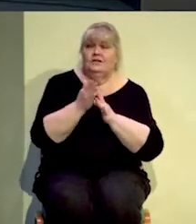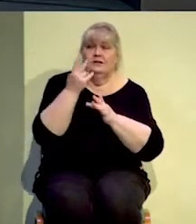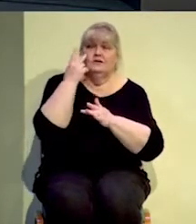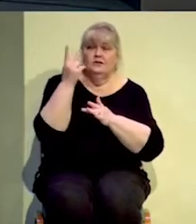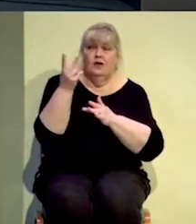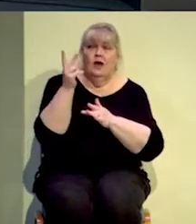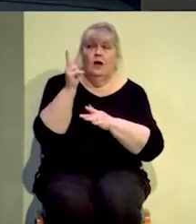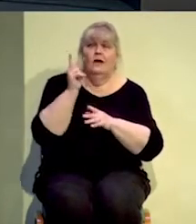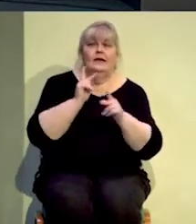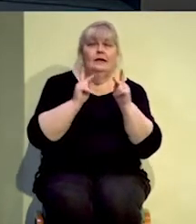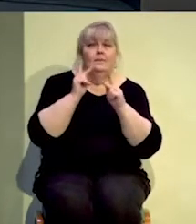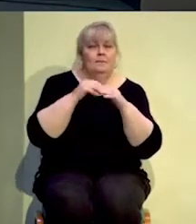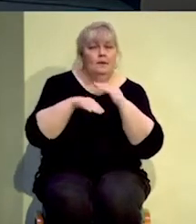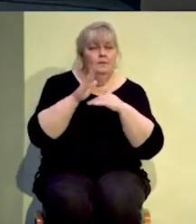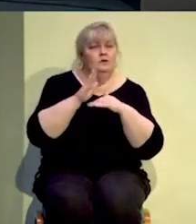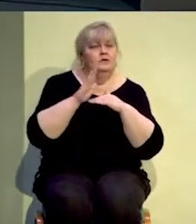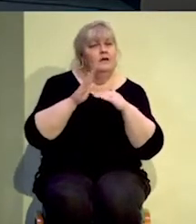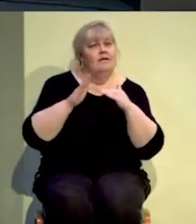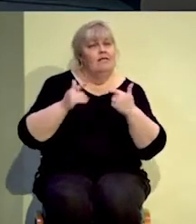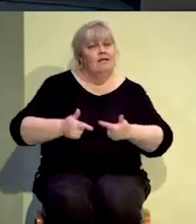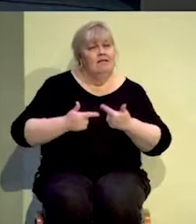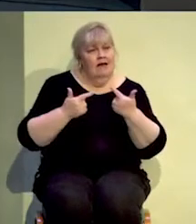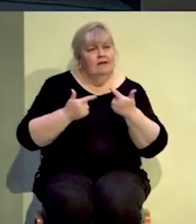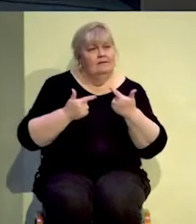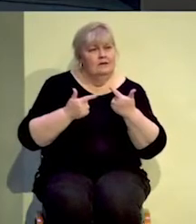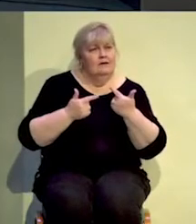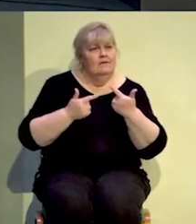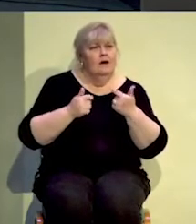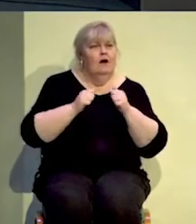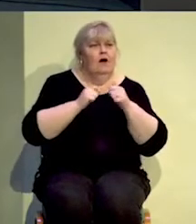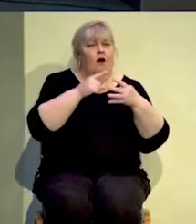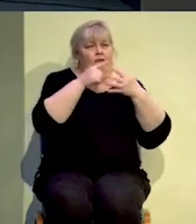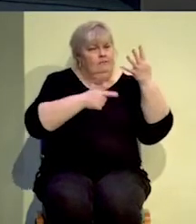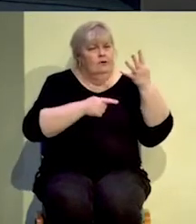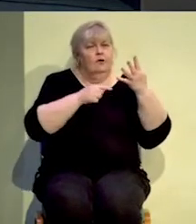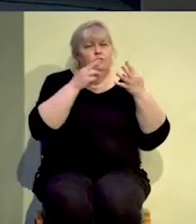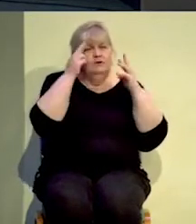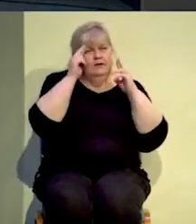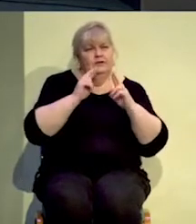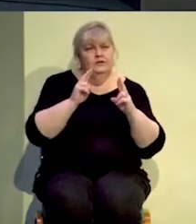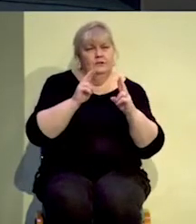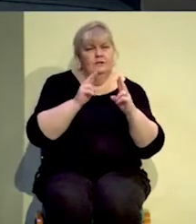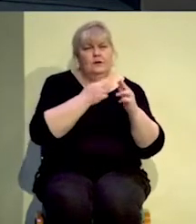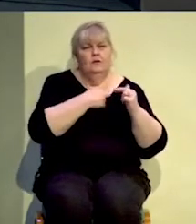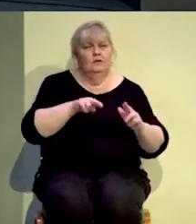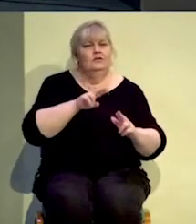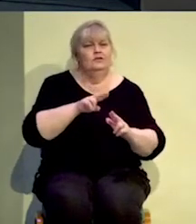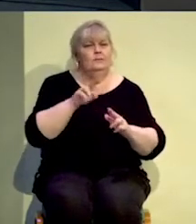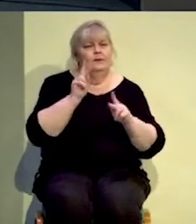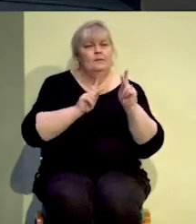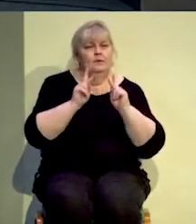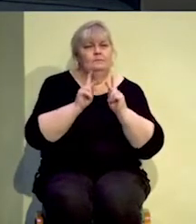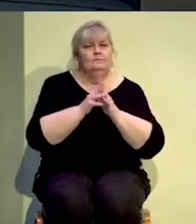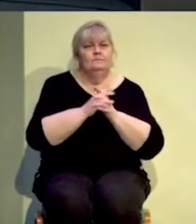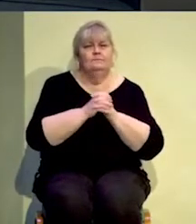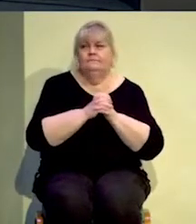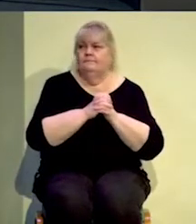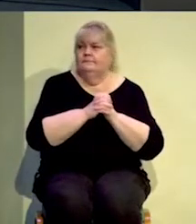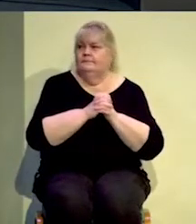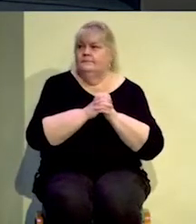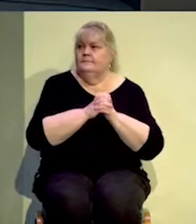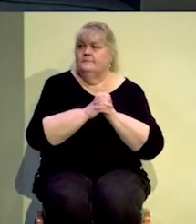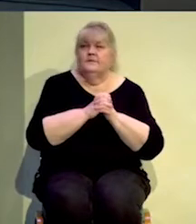in the life of the Pharisees, the Sadducees, the Essenes, and so many others. Jesus goes on to say about the